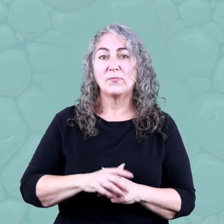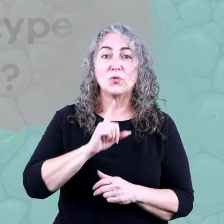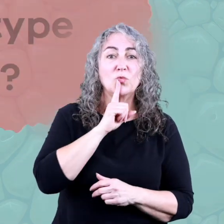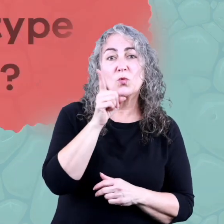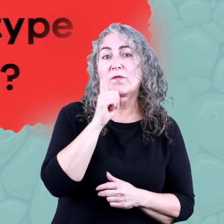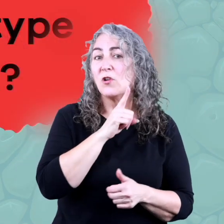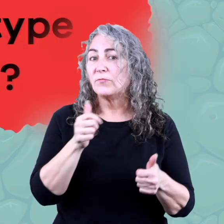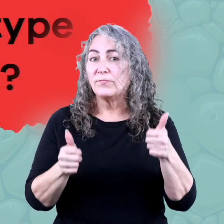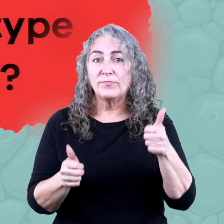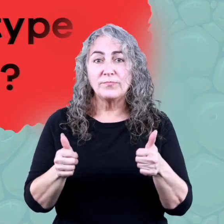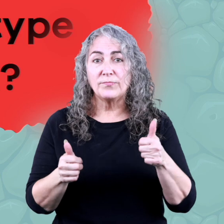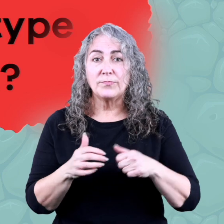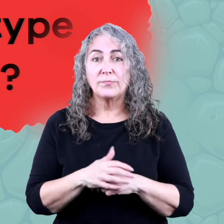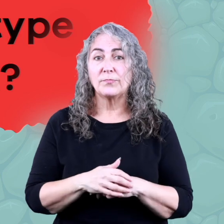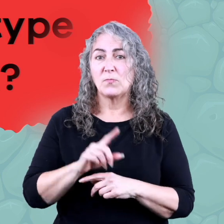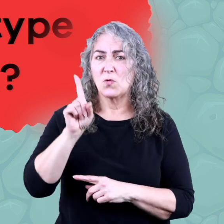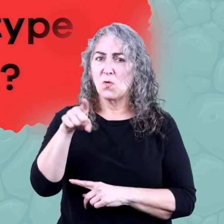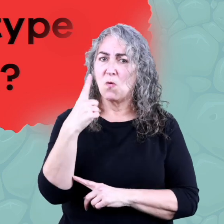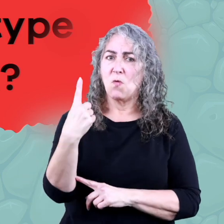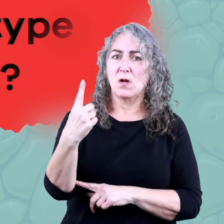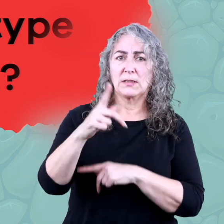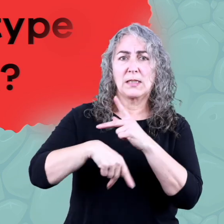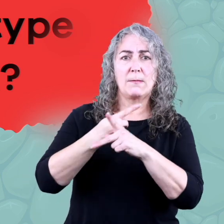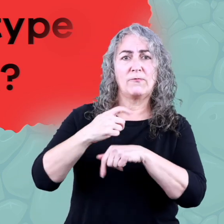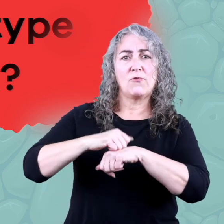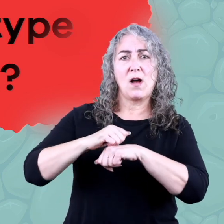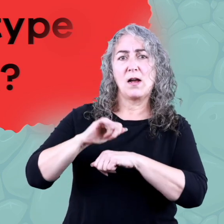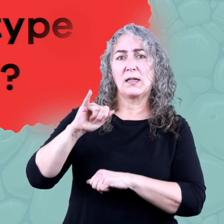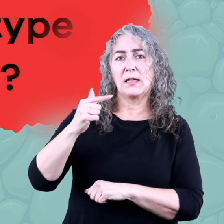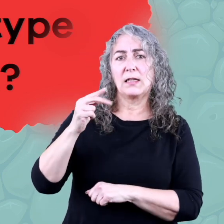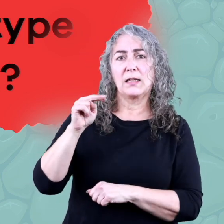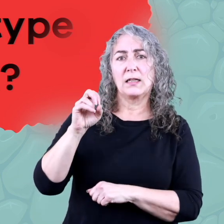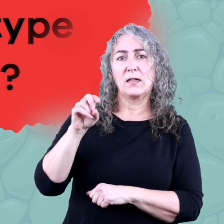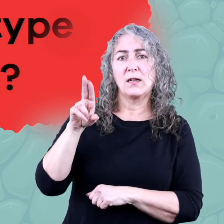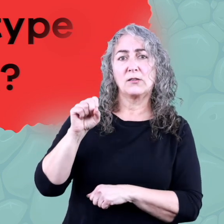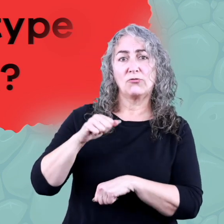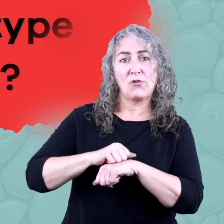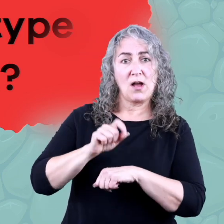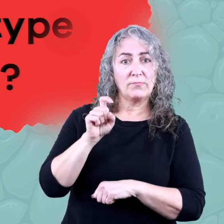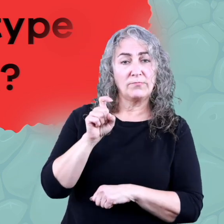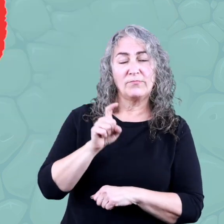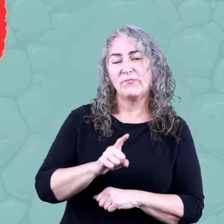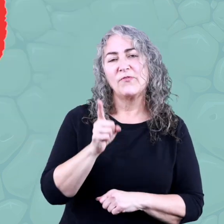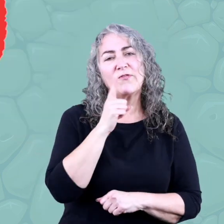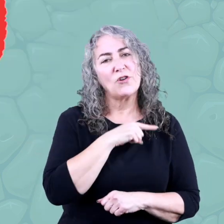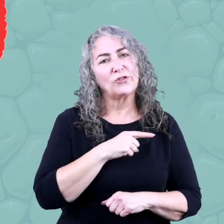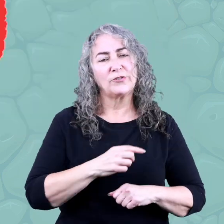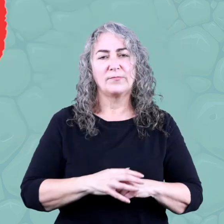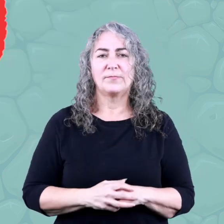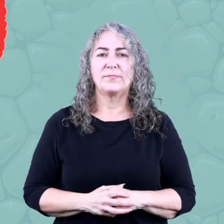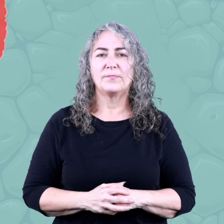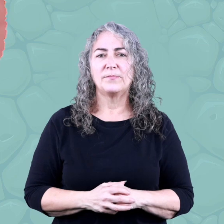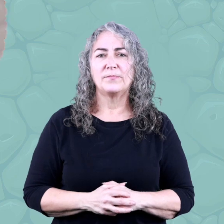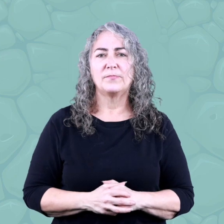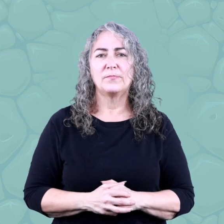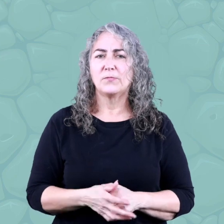True or False There's only one type of igneous rock. False